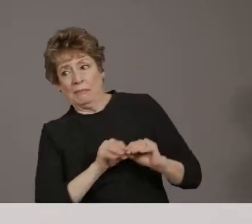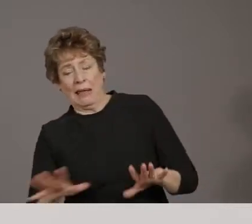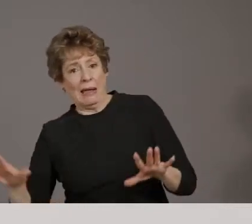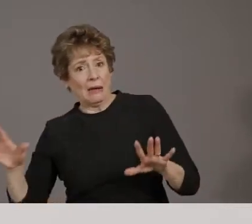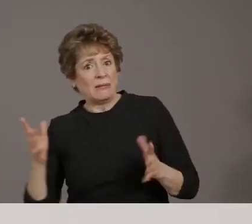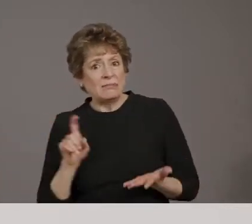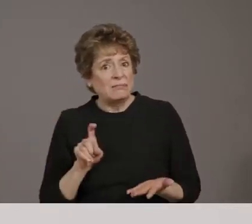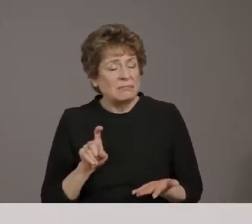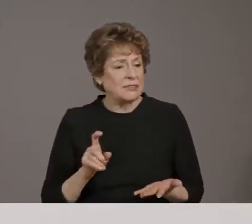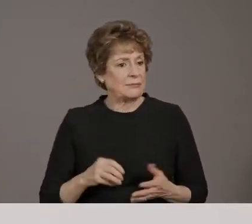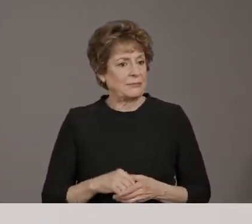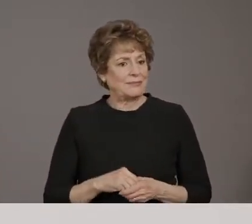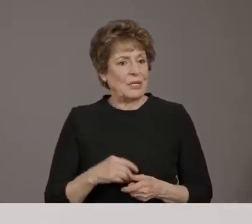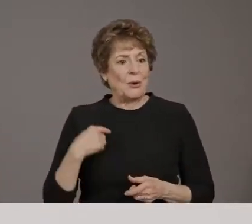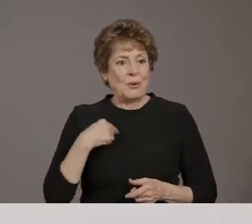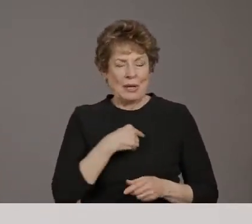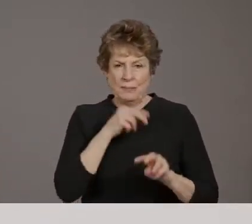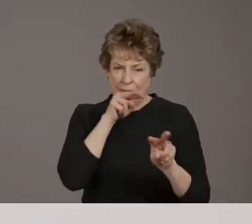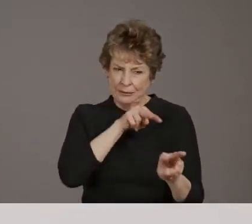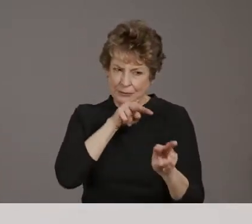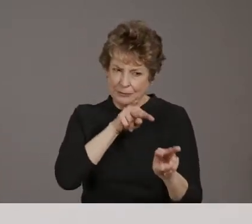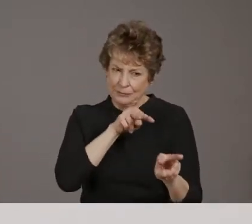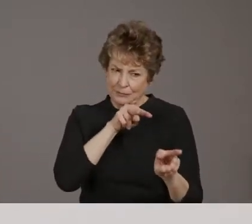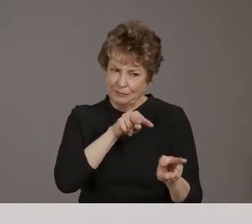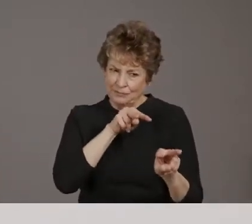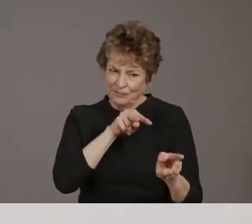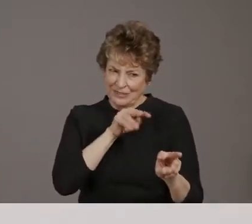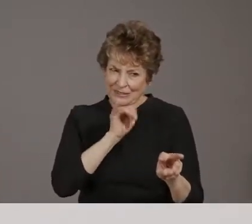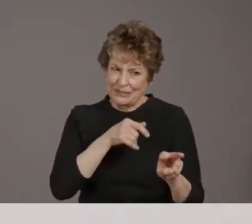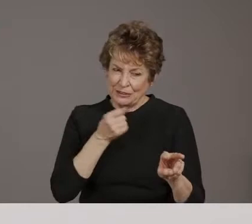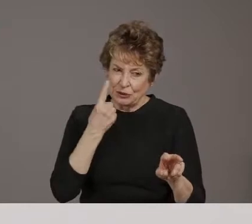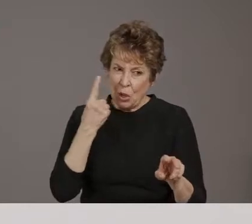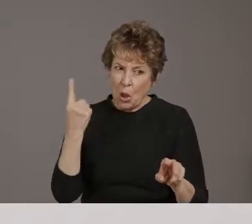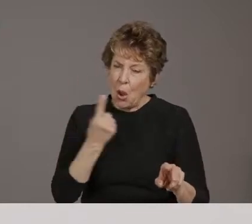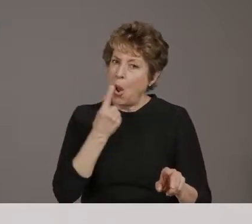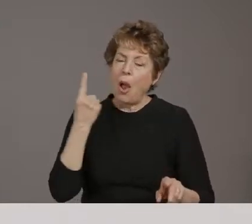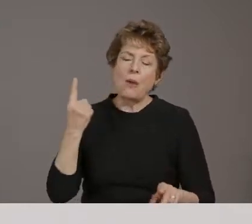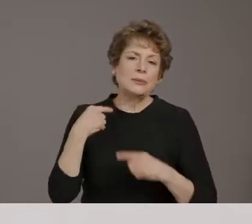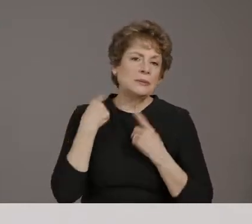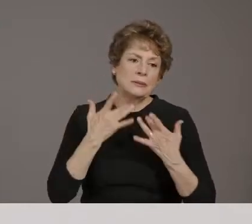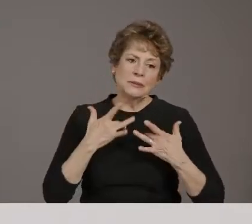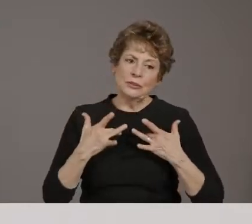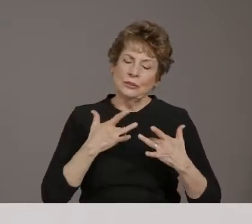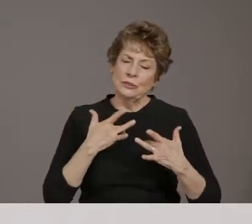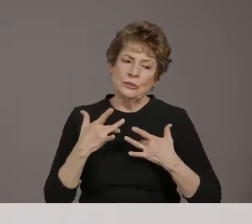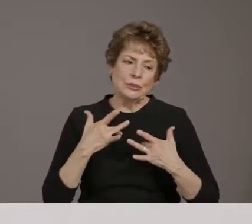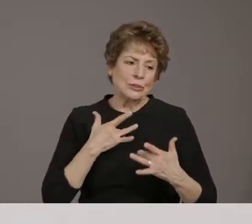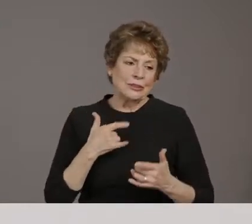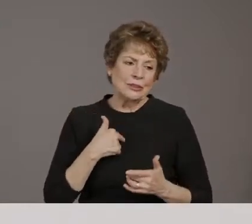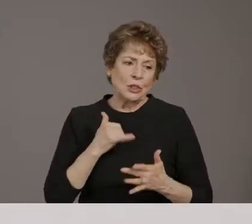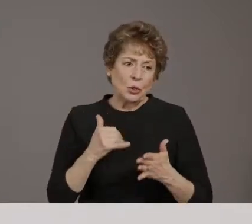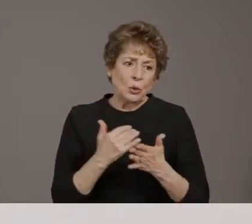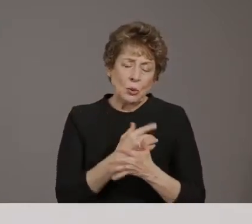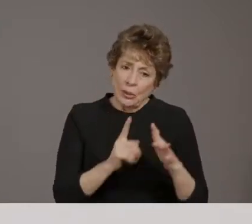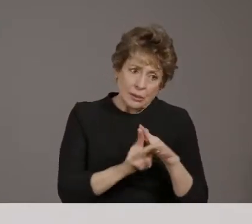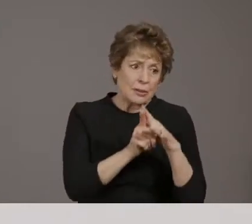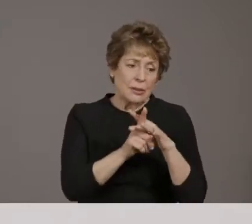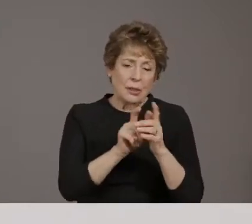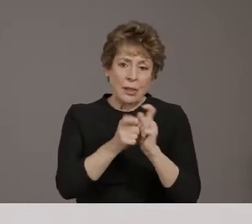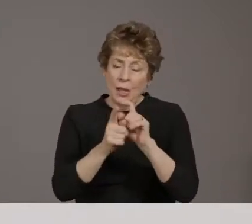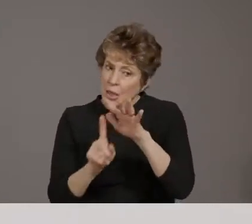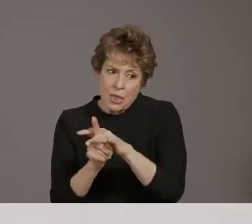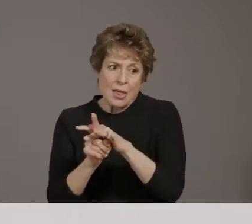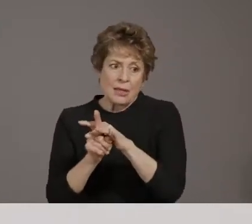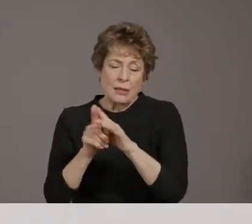the variants are always worrisome from, you know, a, is this going to be able to get around immunization? Is it going to cause more infections? Kind of,